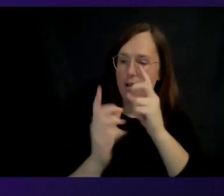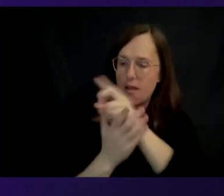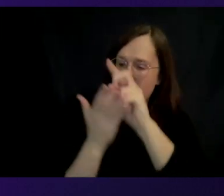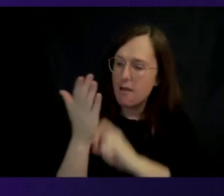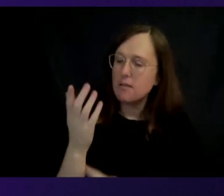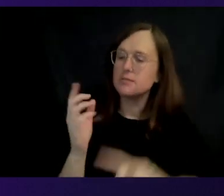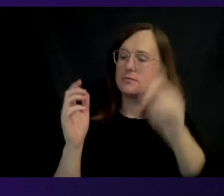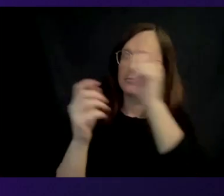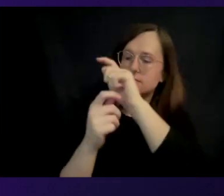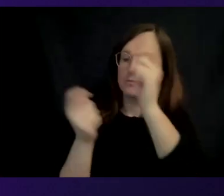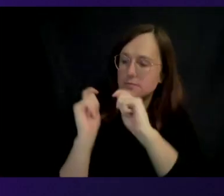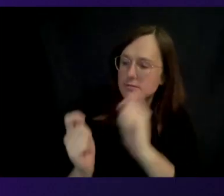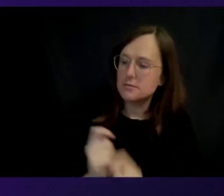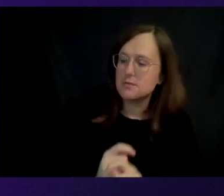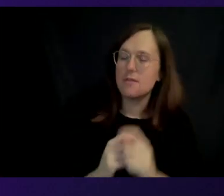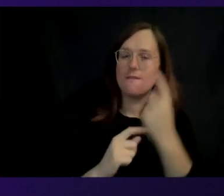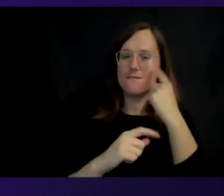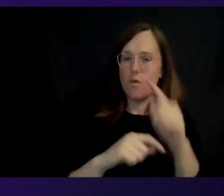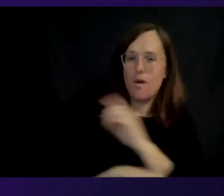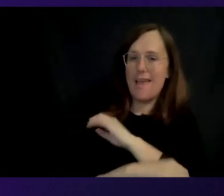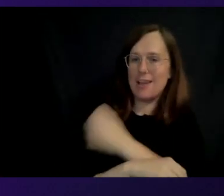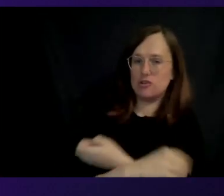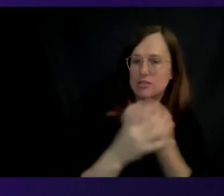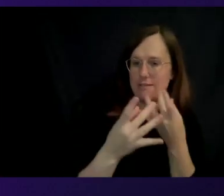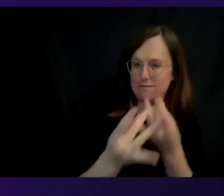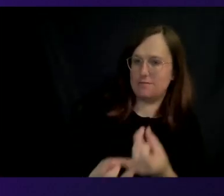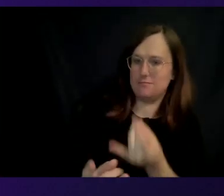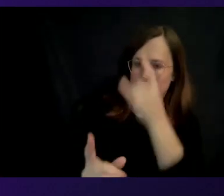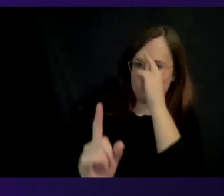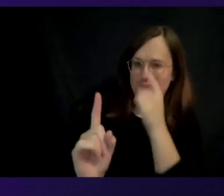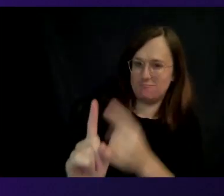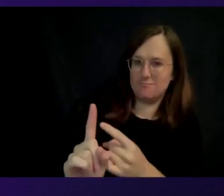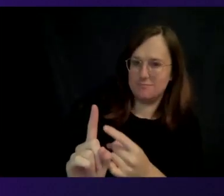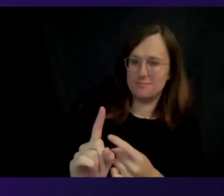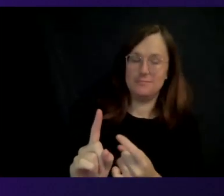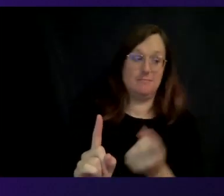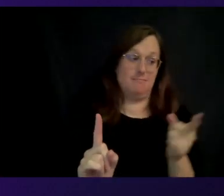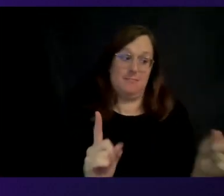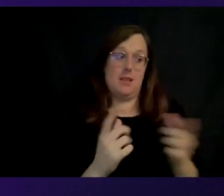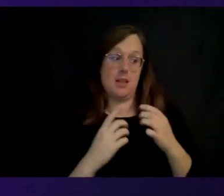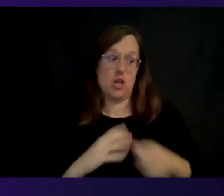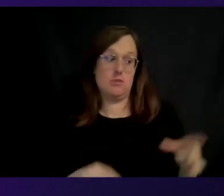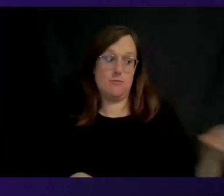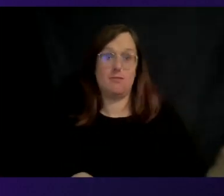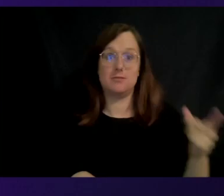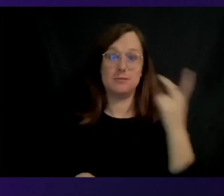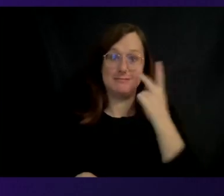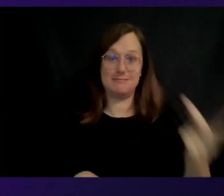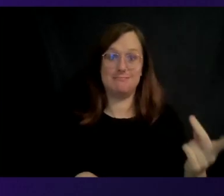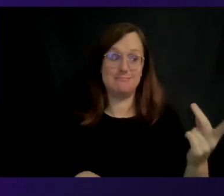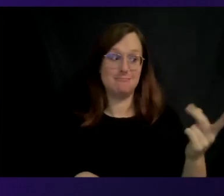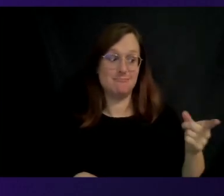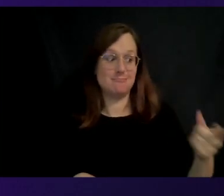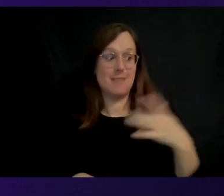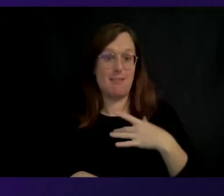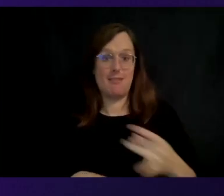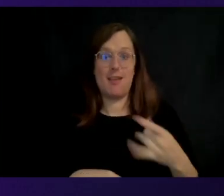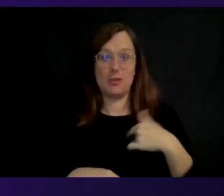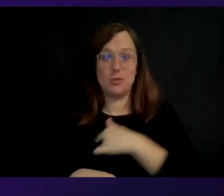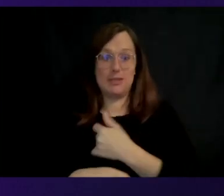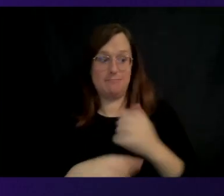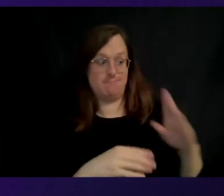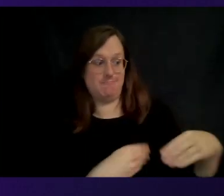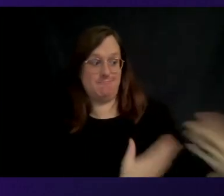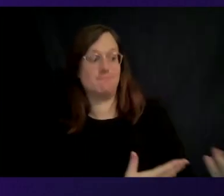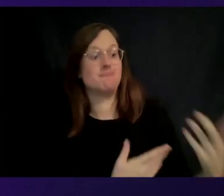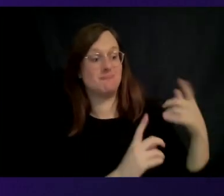energy efficiency. And we see now our customers liking what we are driving. The first advantage we have is